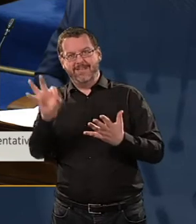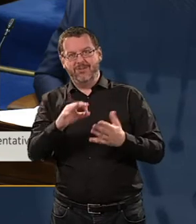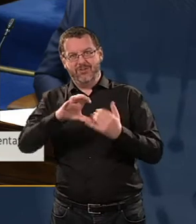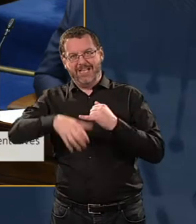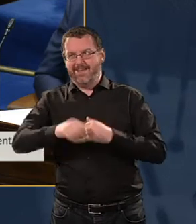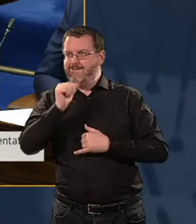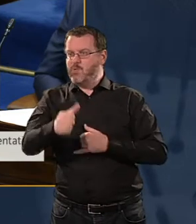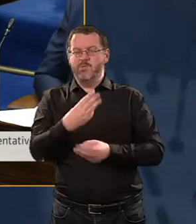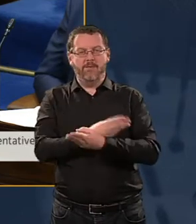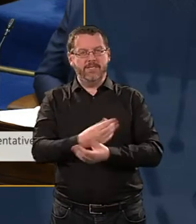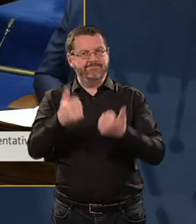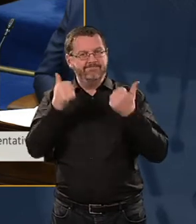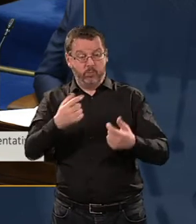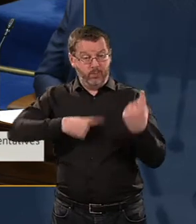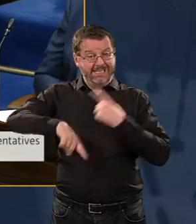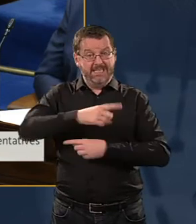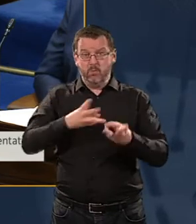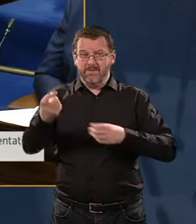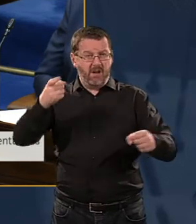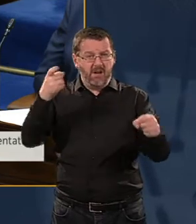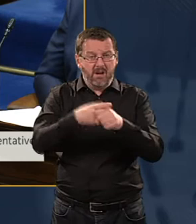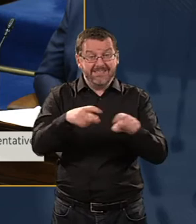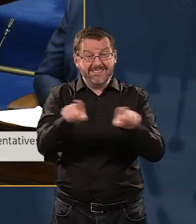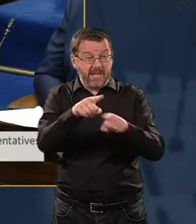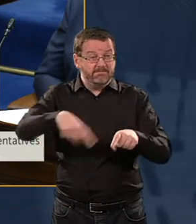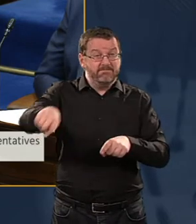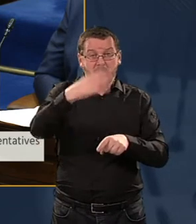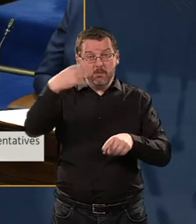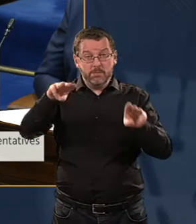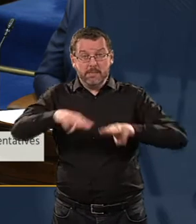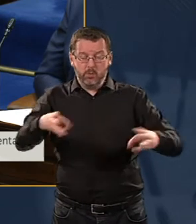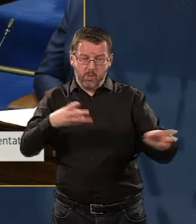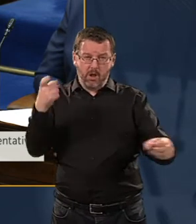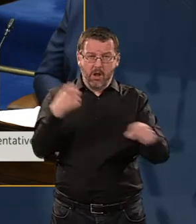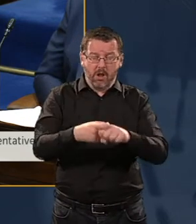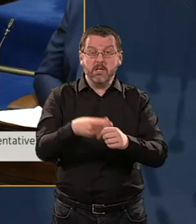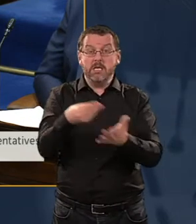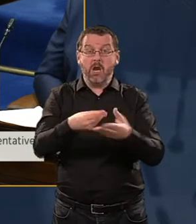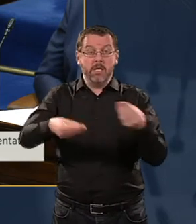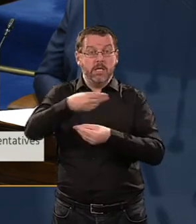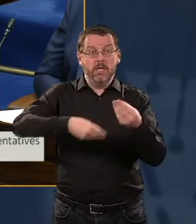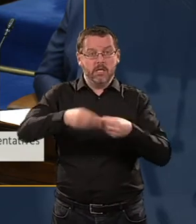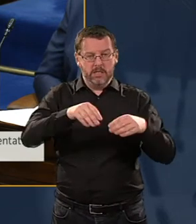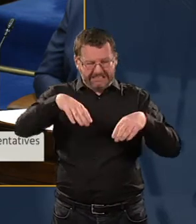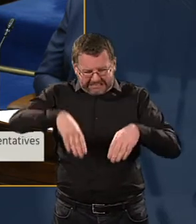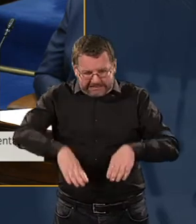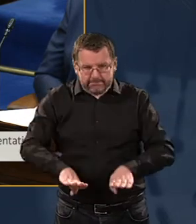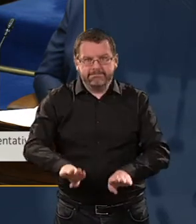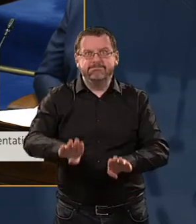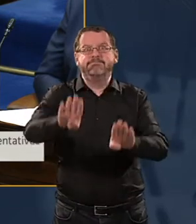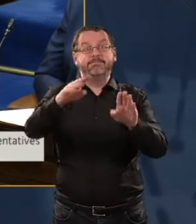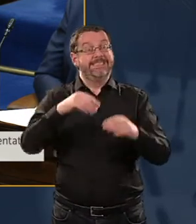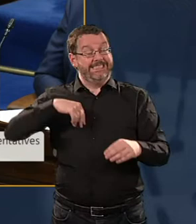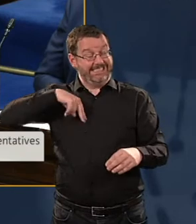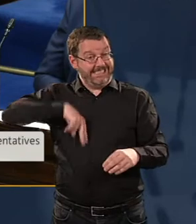and we have worked so hard and the Irish people have worked so hard to turn this economy around to make sure that we are approaching full employment. We have increased